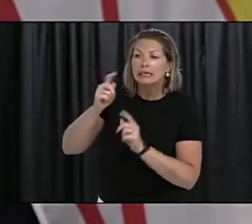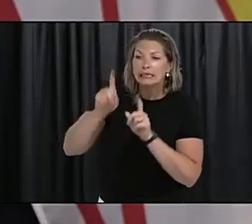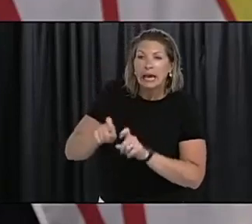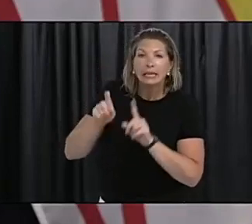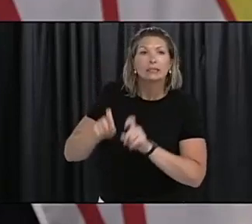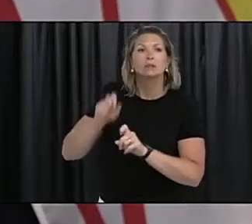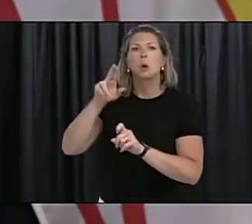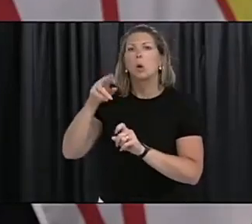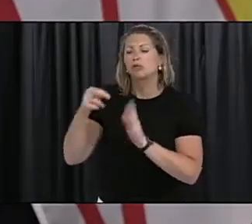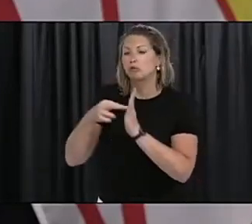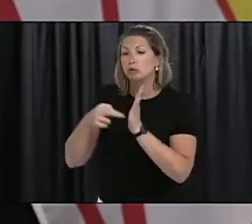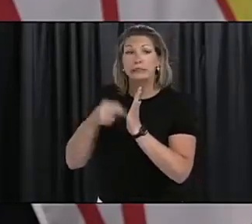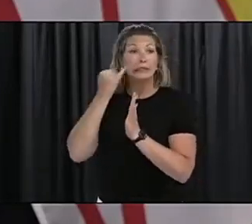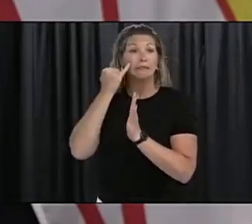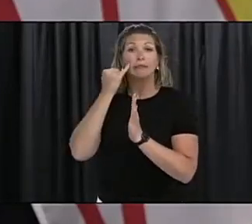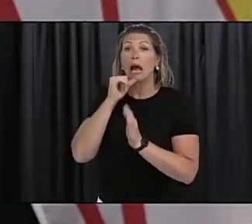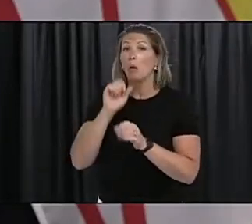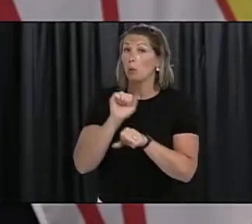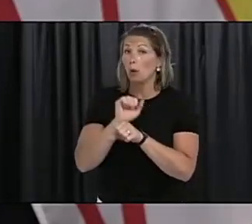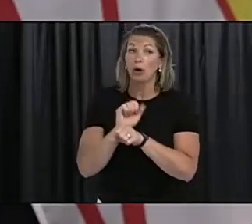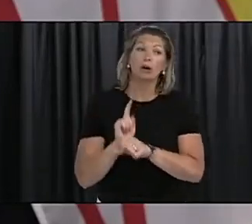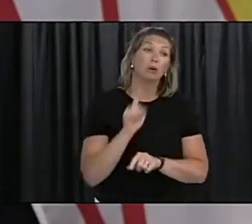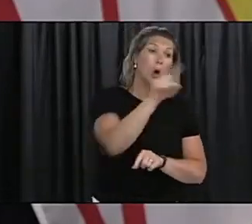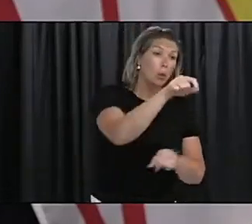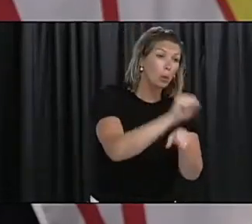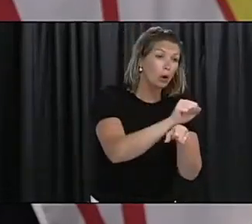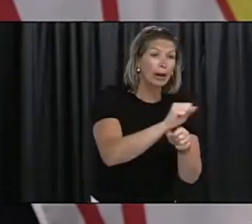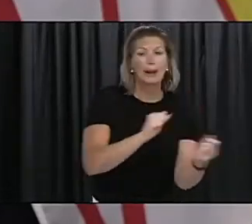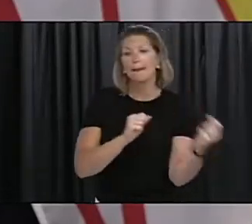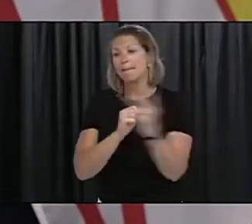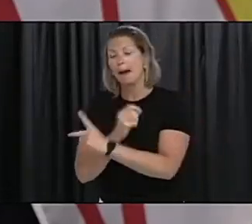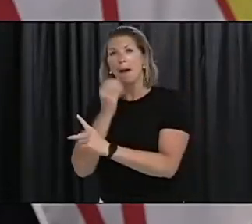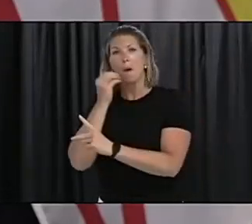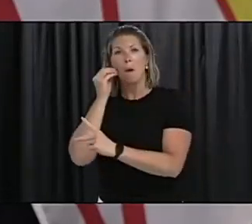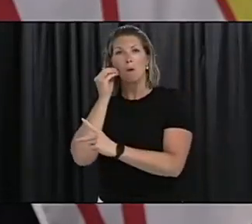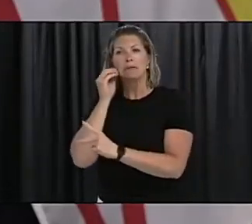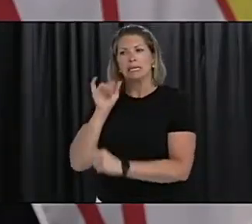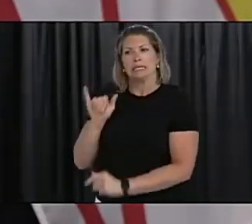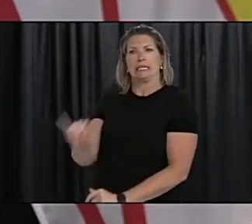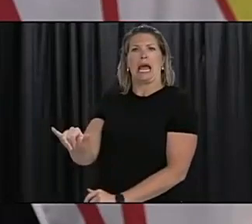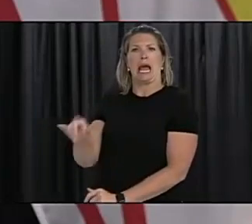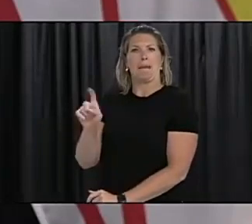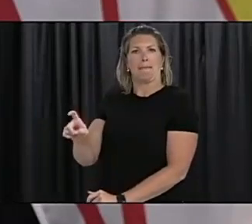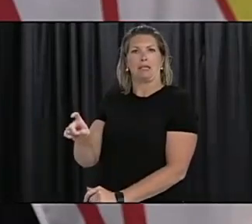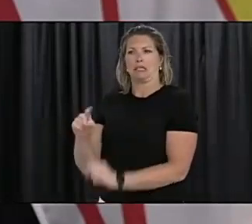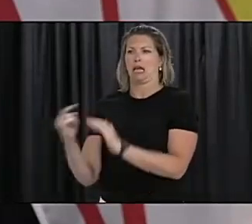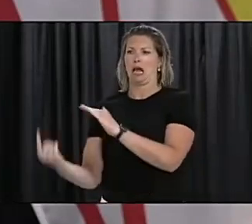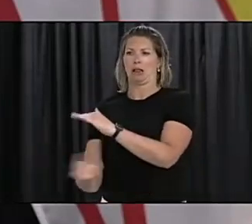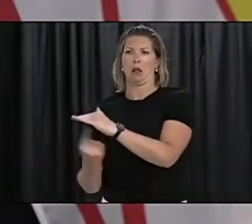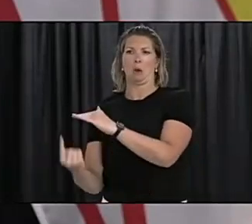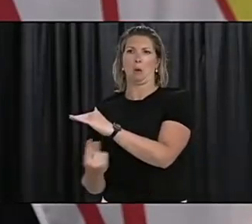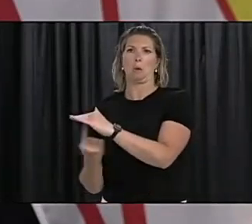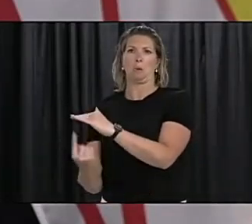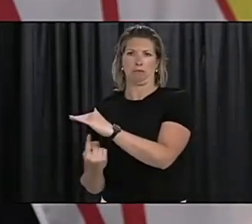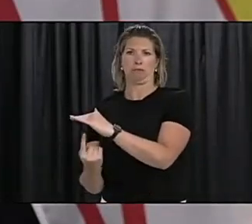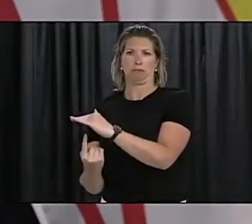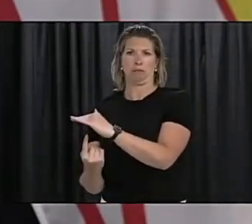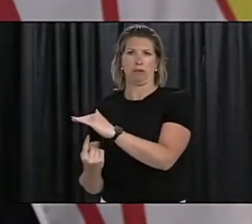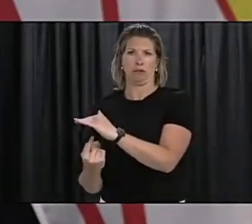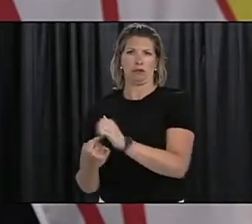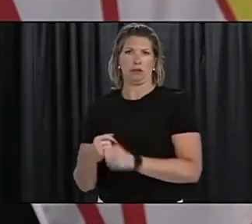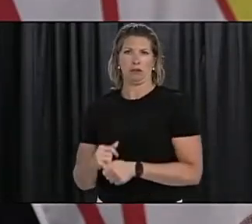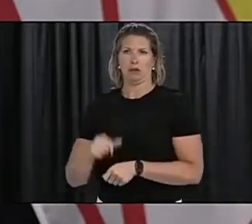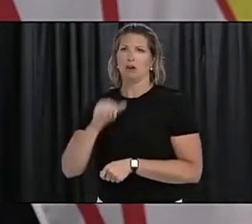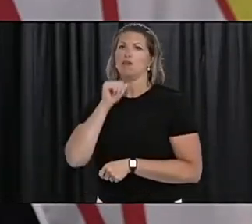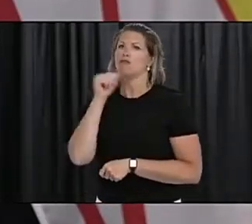the federal and the provincial guidelines are in place. So it all comes down to putting the right guidelines in place and being responsible for our